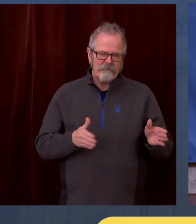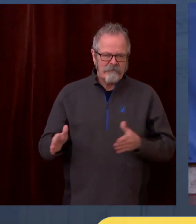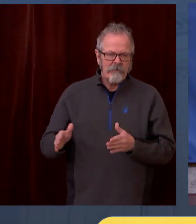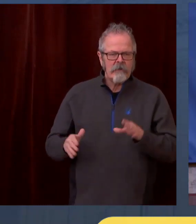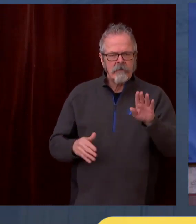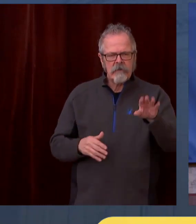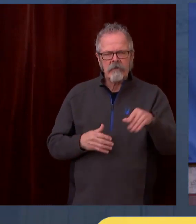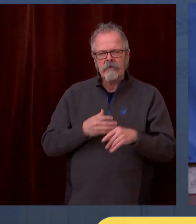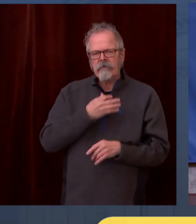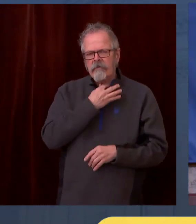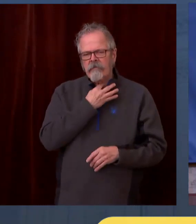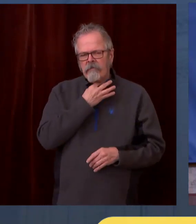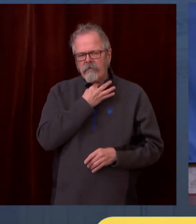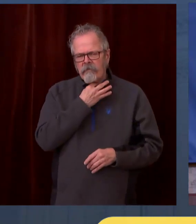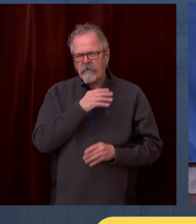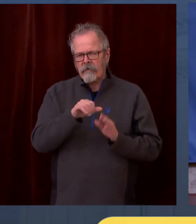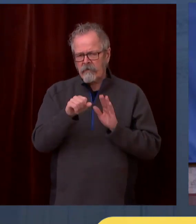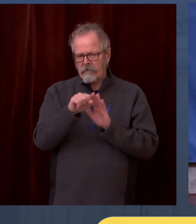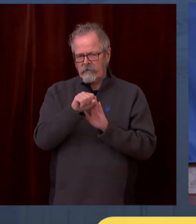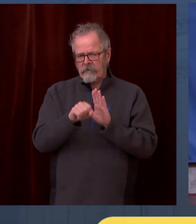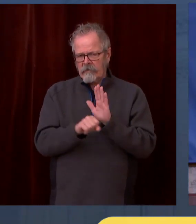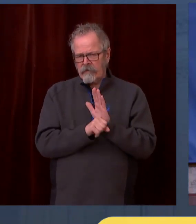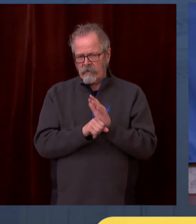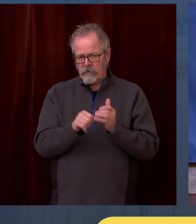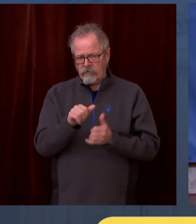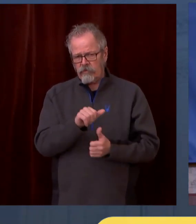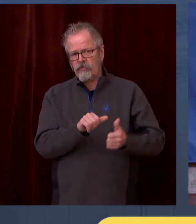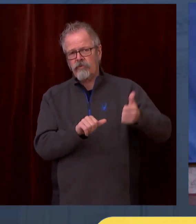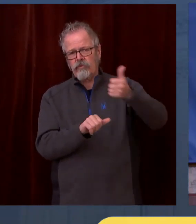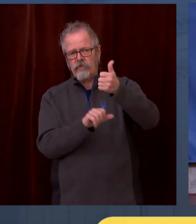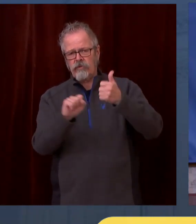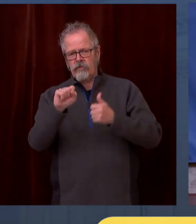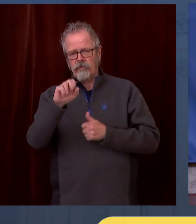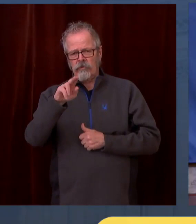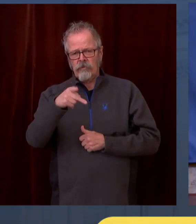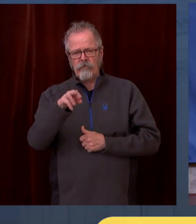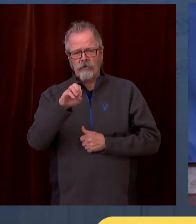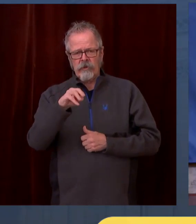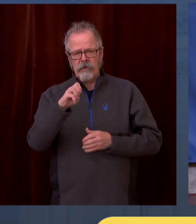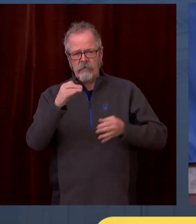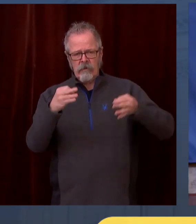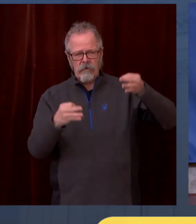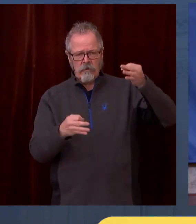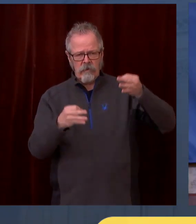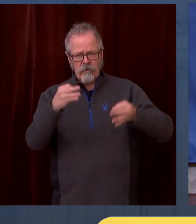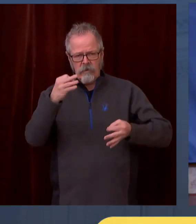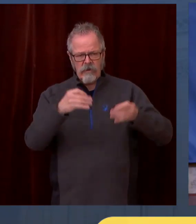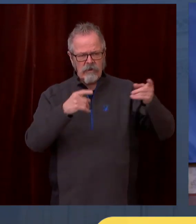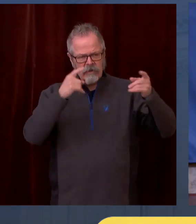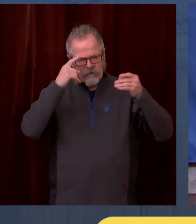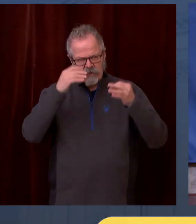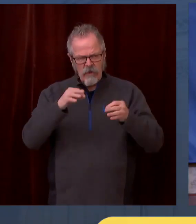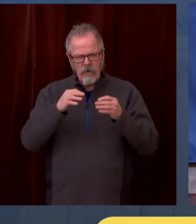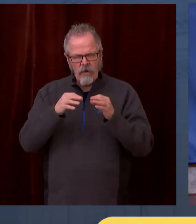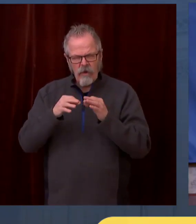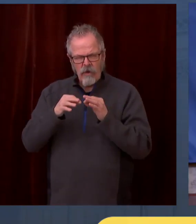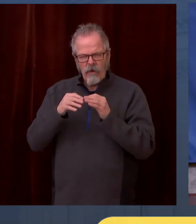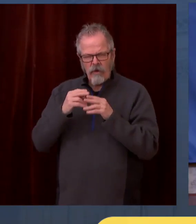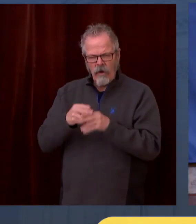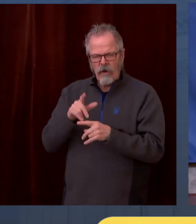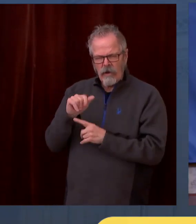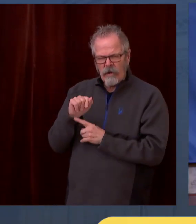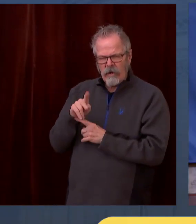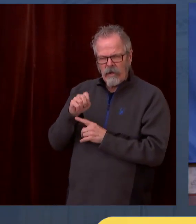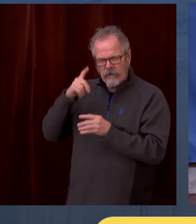state Supreme Court regarding the drug possession law that was tossed out and the ripple effects it's having to our justice system. I'm wondering, given our